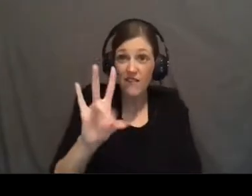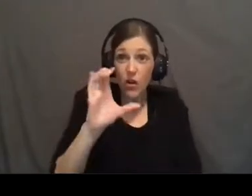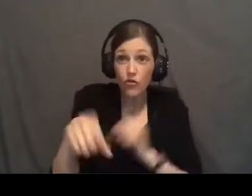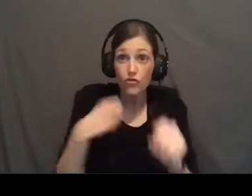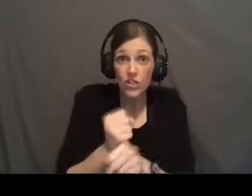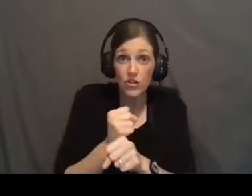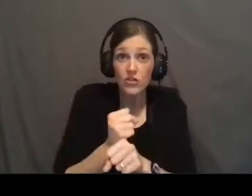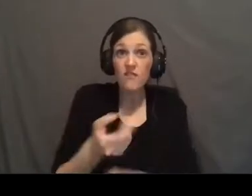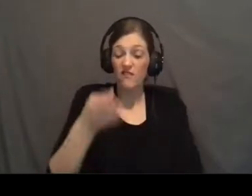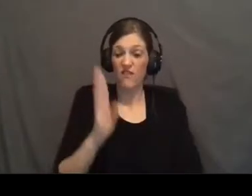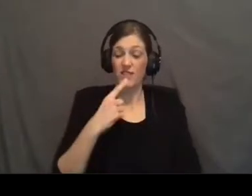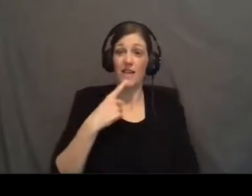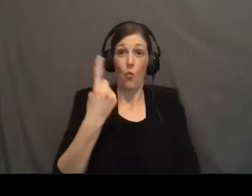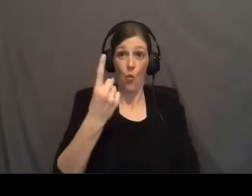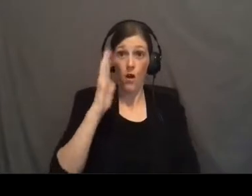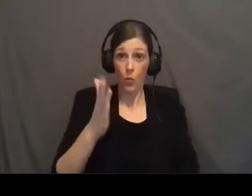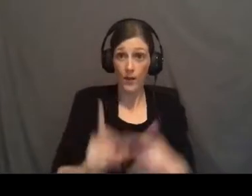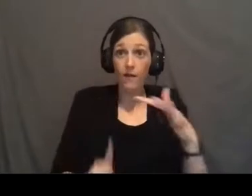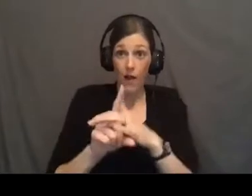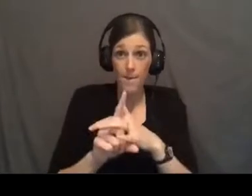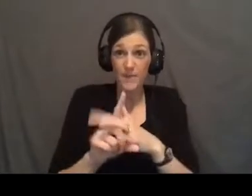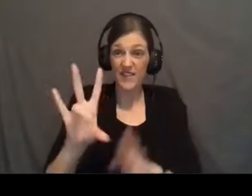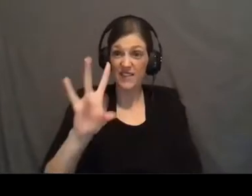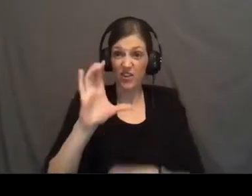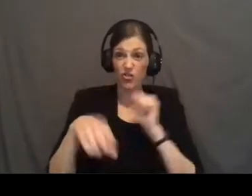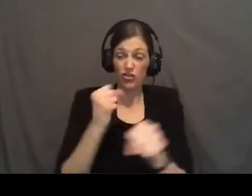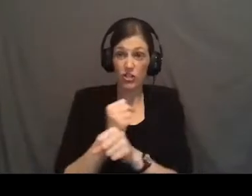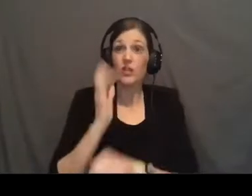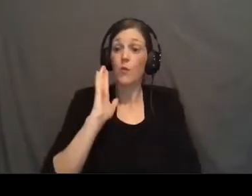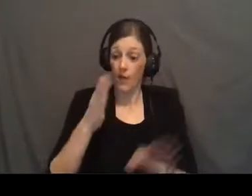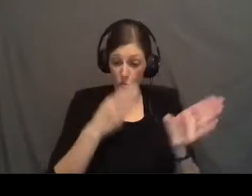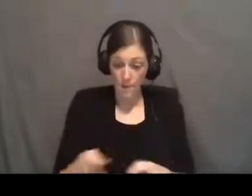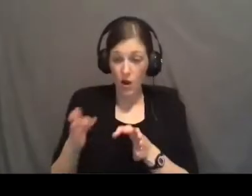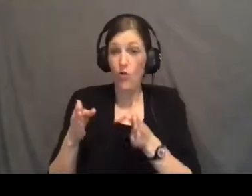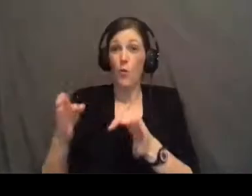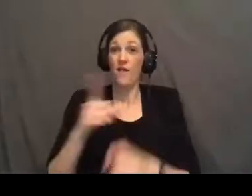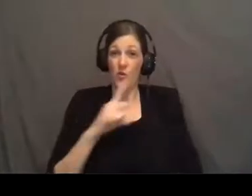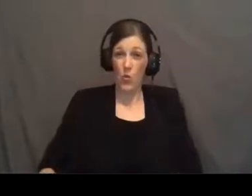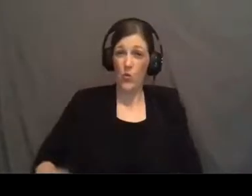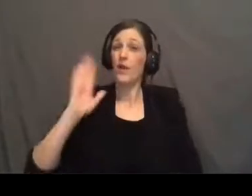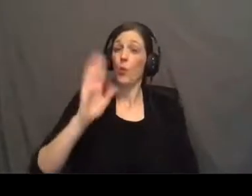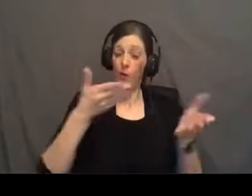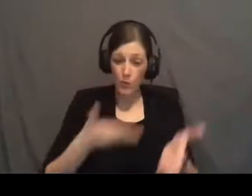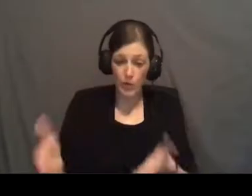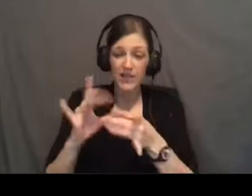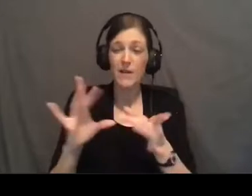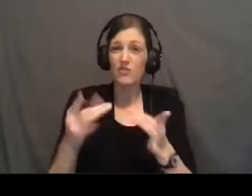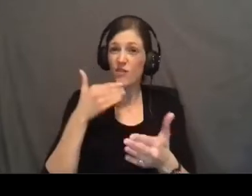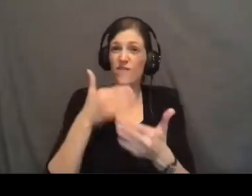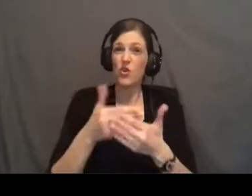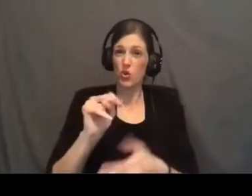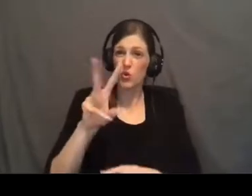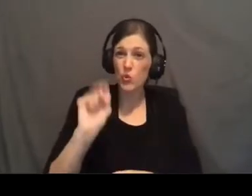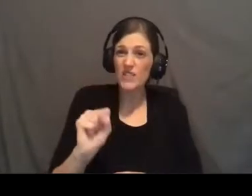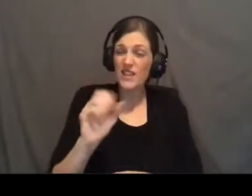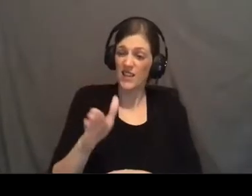God said, one will come in 700 years and He will prepare the way of the Lord. He will bring the message of good news and His feet will